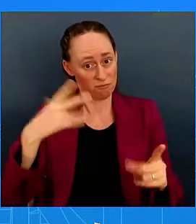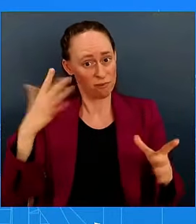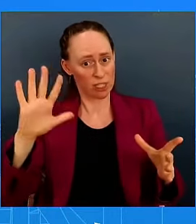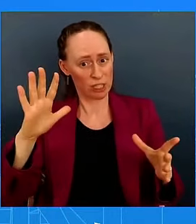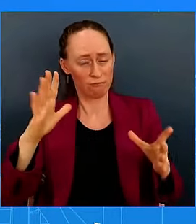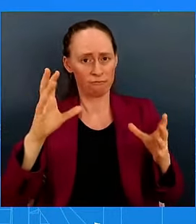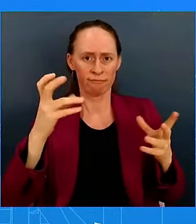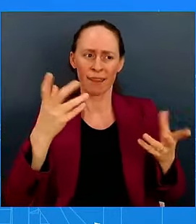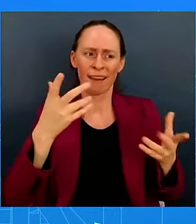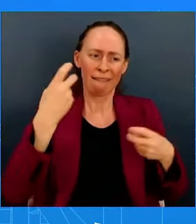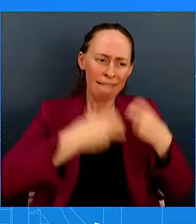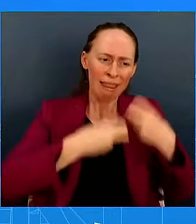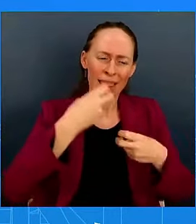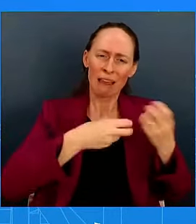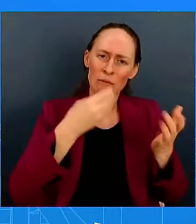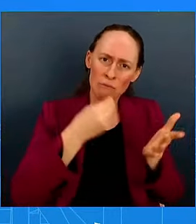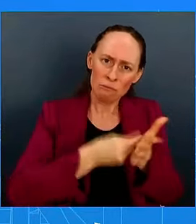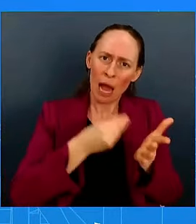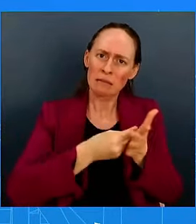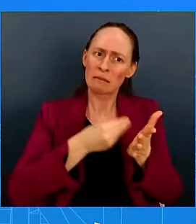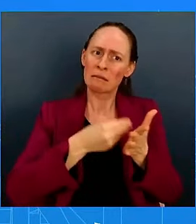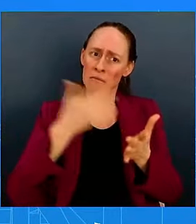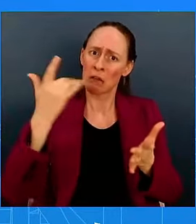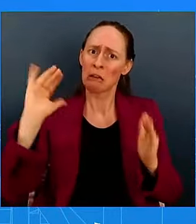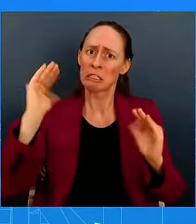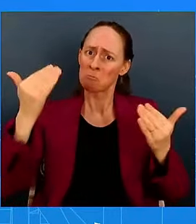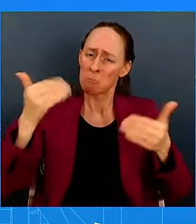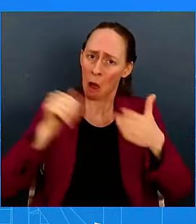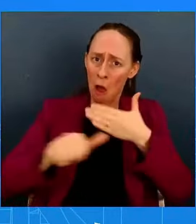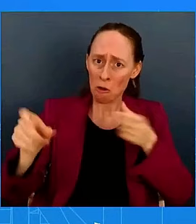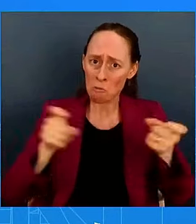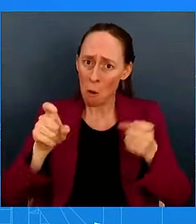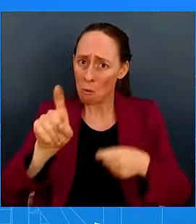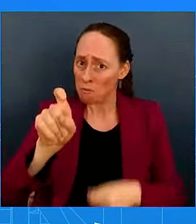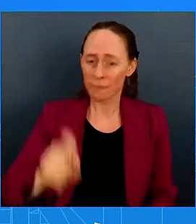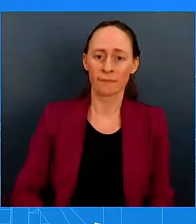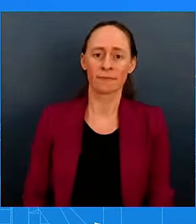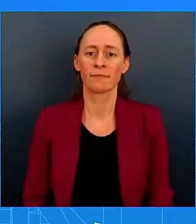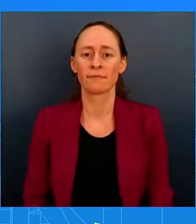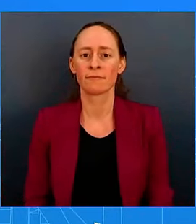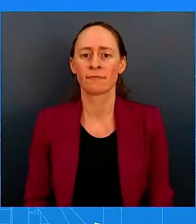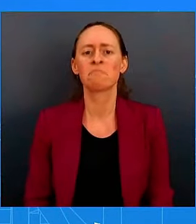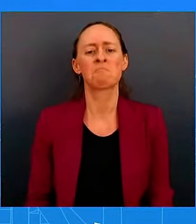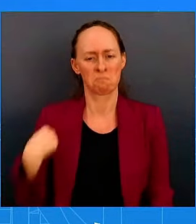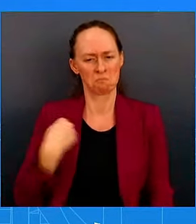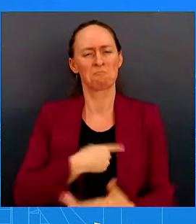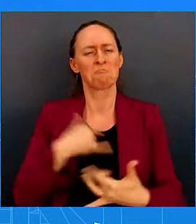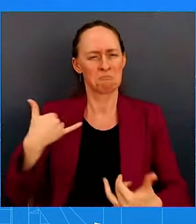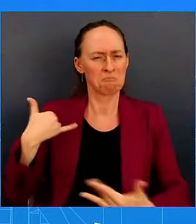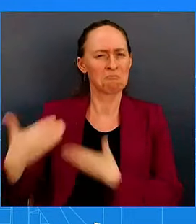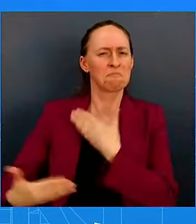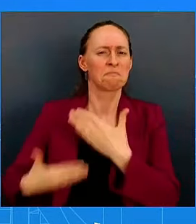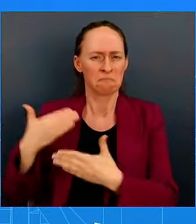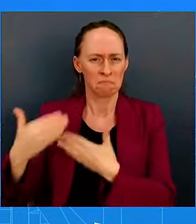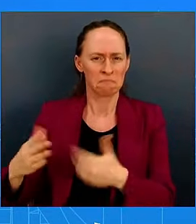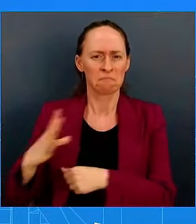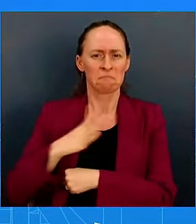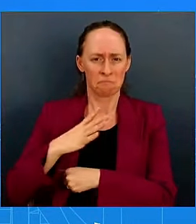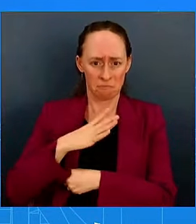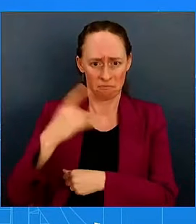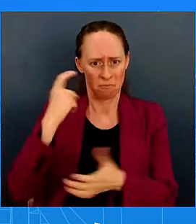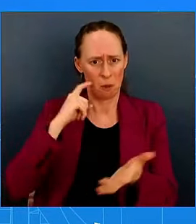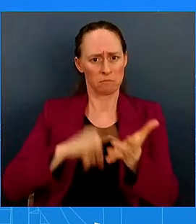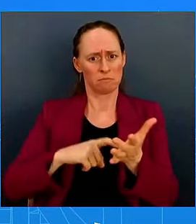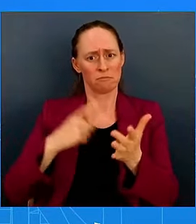we've seen progress. That's what we believe. We believe that inflation indeed has gone down. Right? That is something that we have